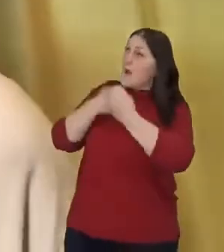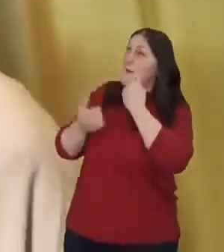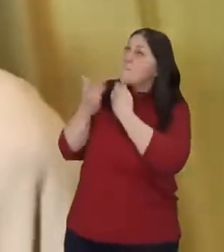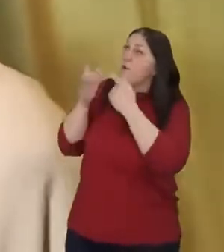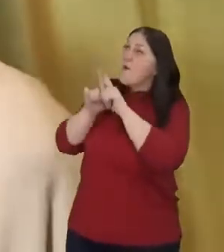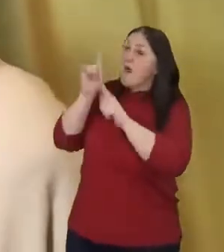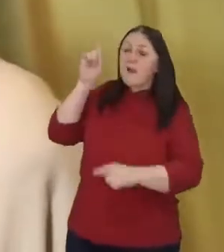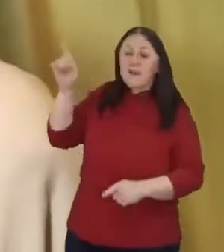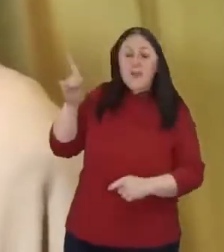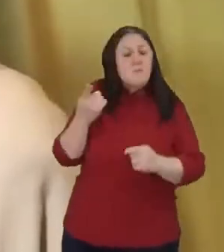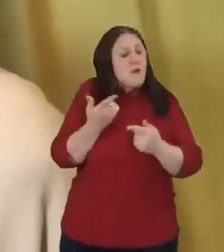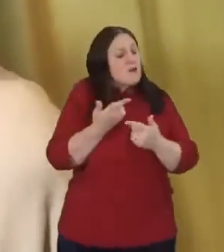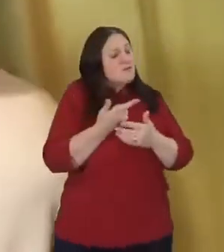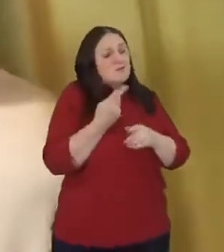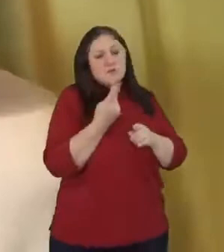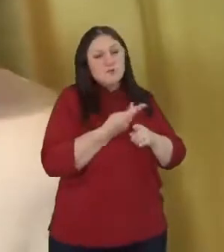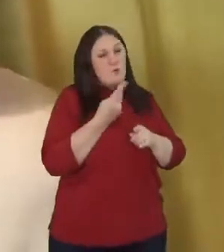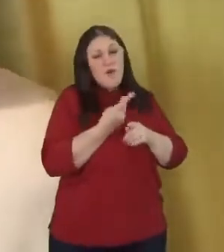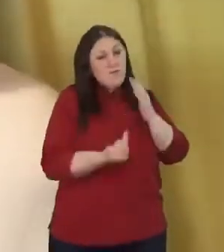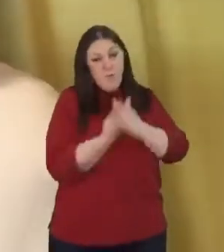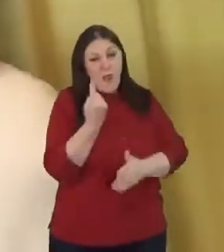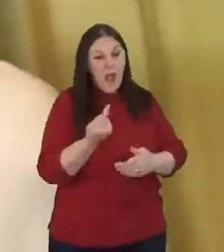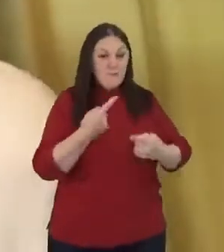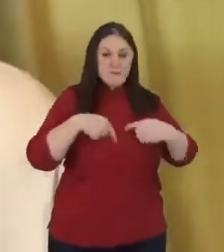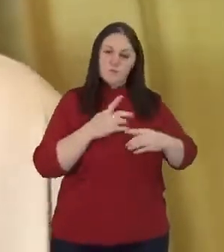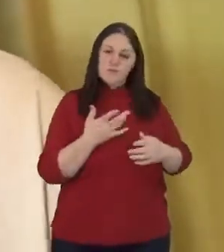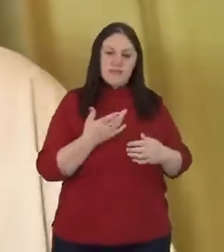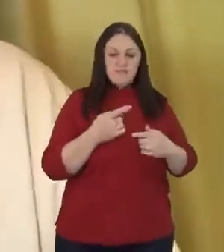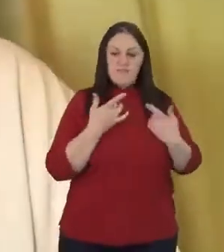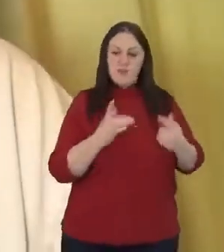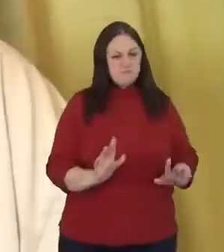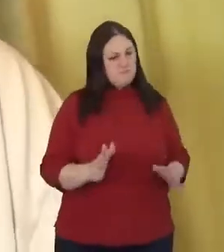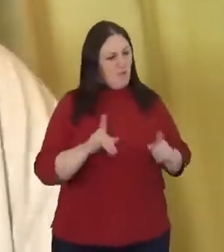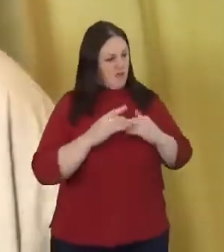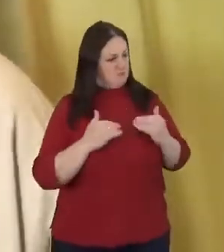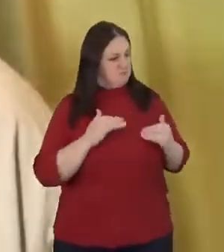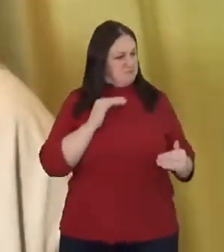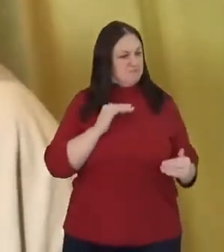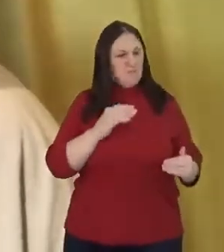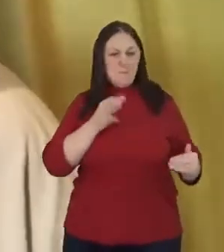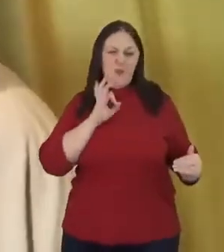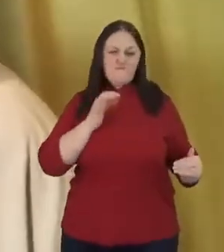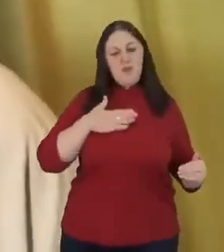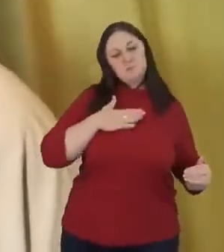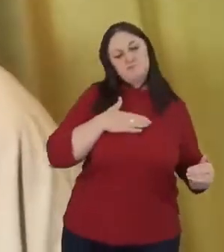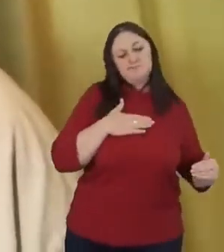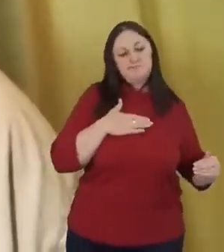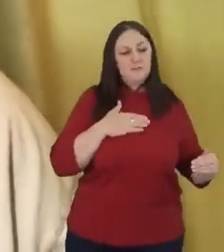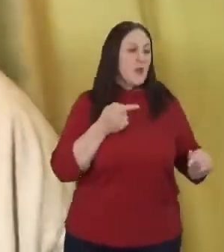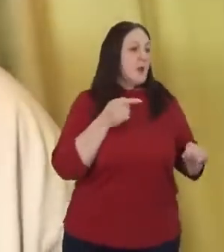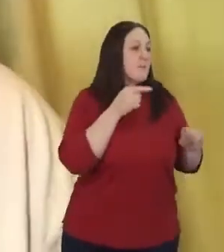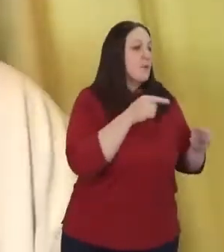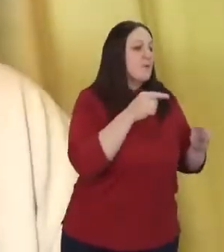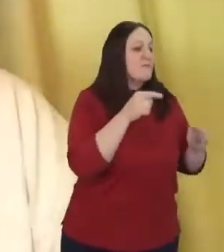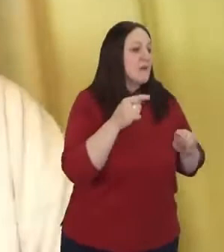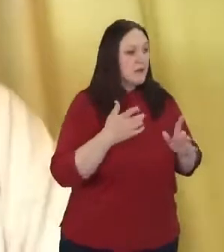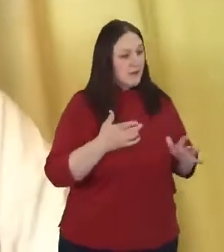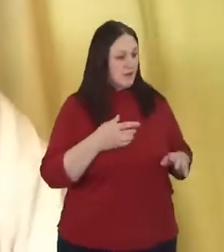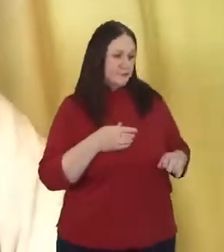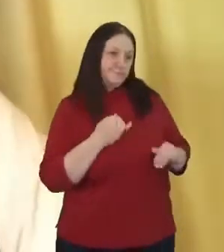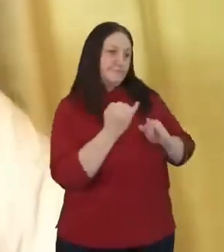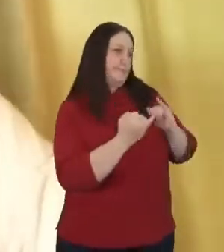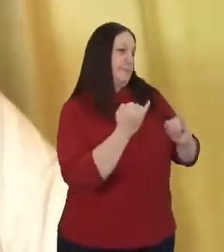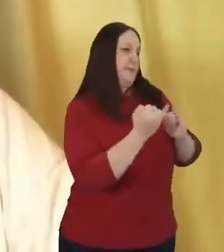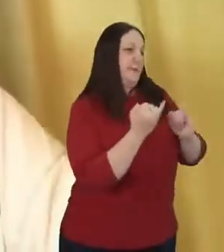Christians have acted like we're perfect, right? And, uh, uh, we pointed fingers at everybody else. And so I, uh,